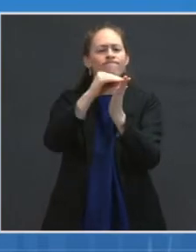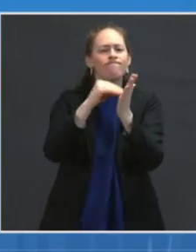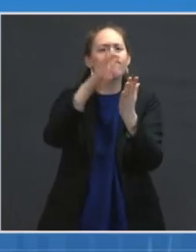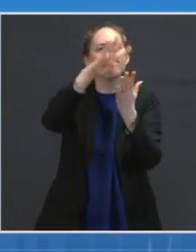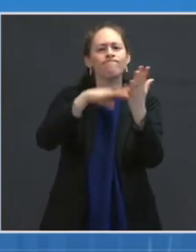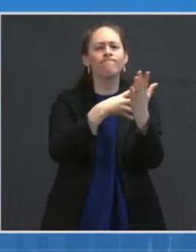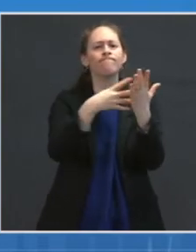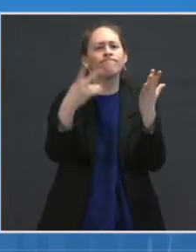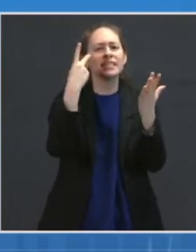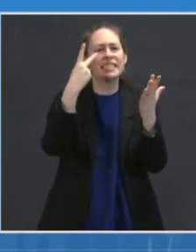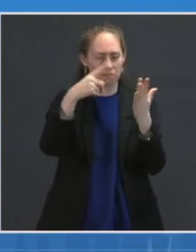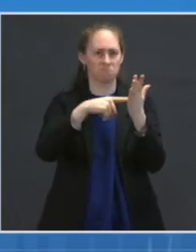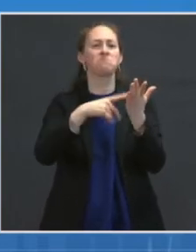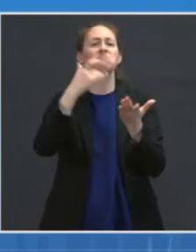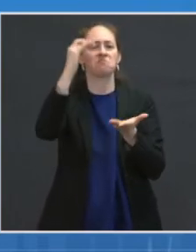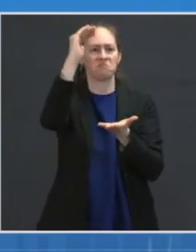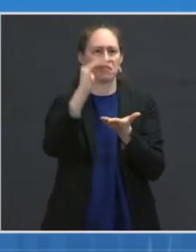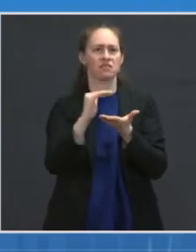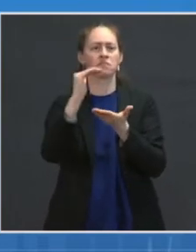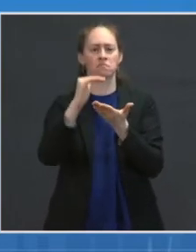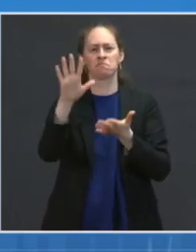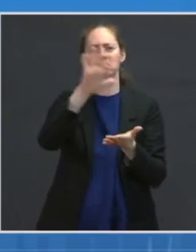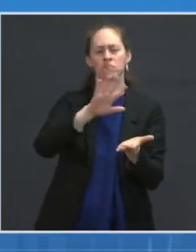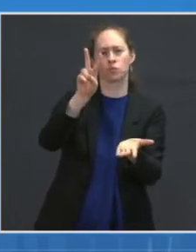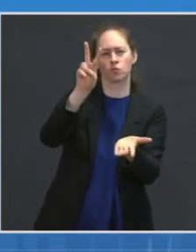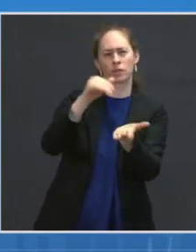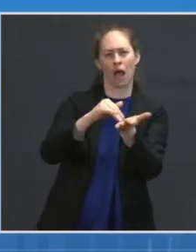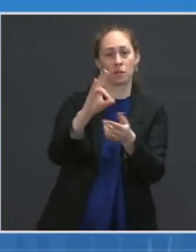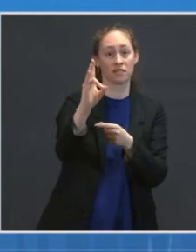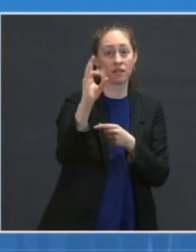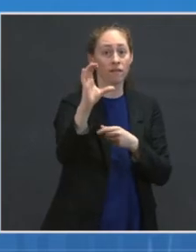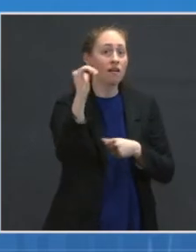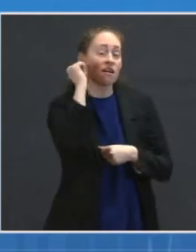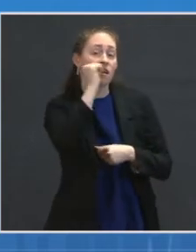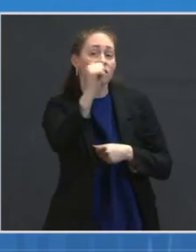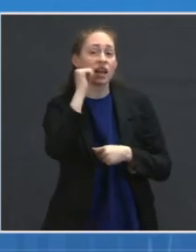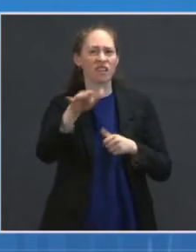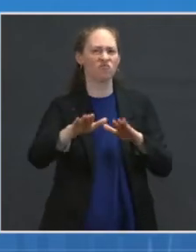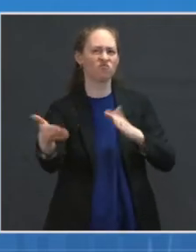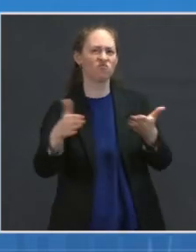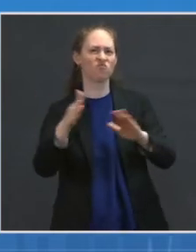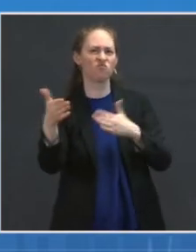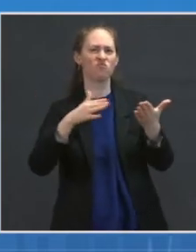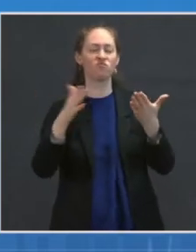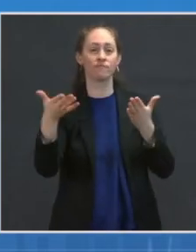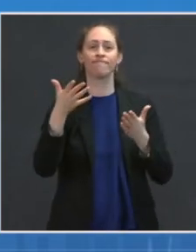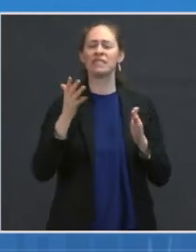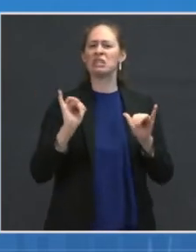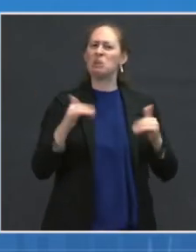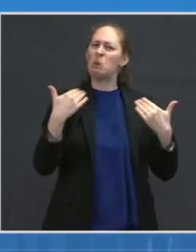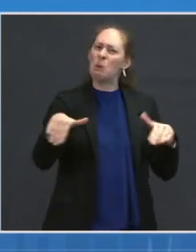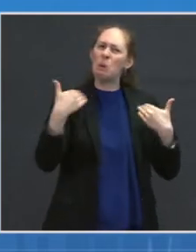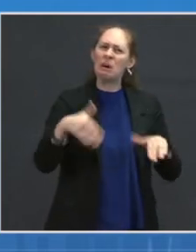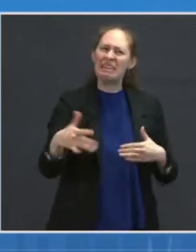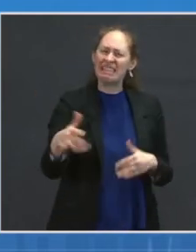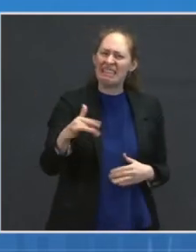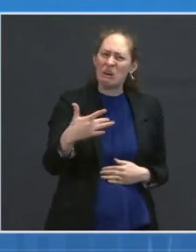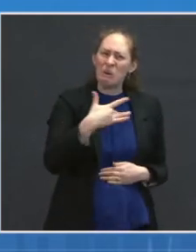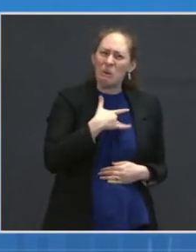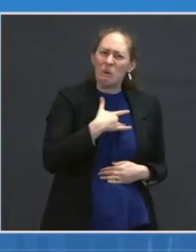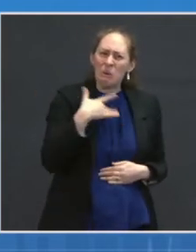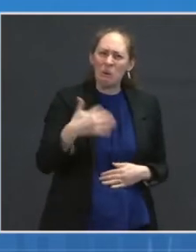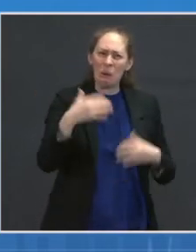approximately 2,700 per day. These numbers are a stark reminder of the thousands of lives lost to this